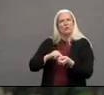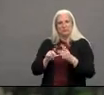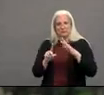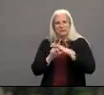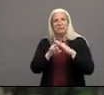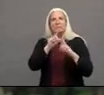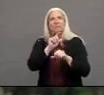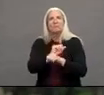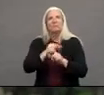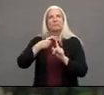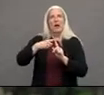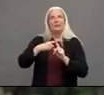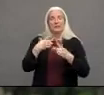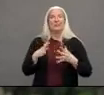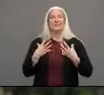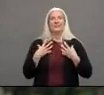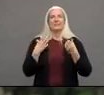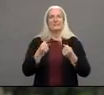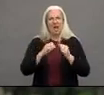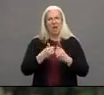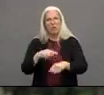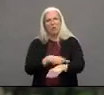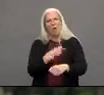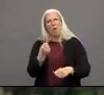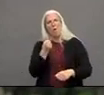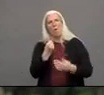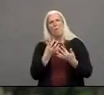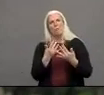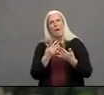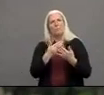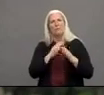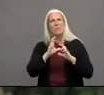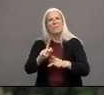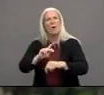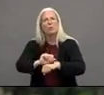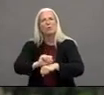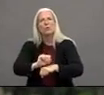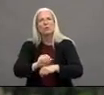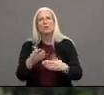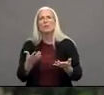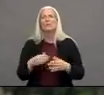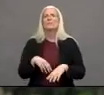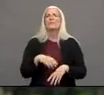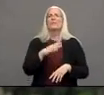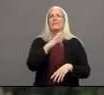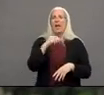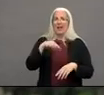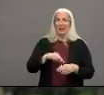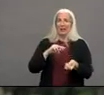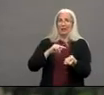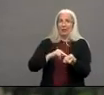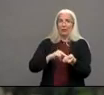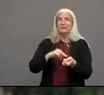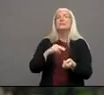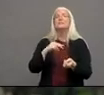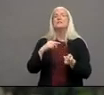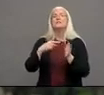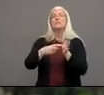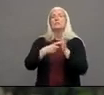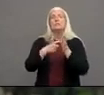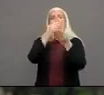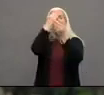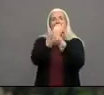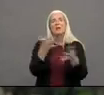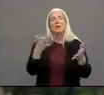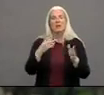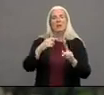returning to work the providers are also required to report COVID positive deaths to our department and